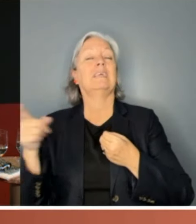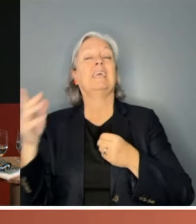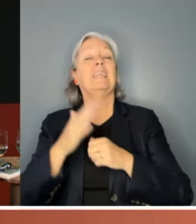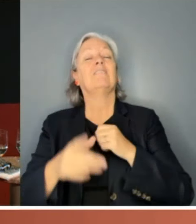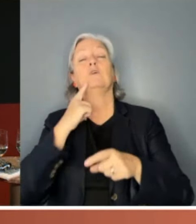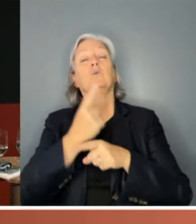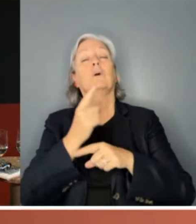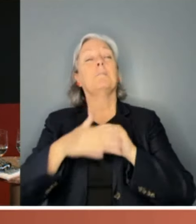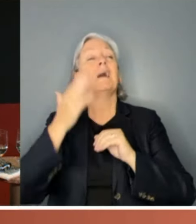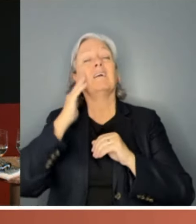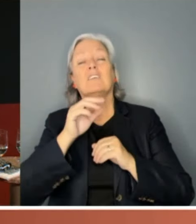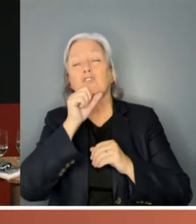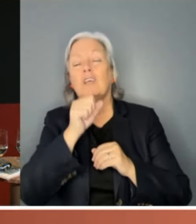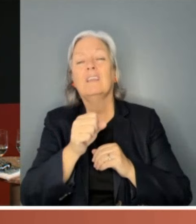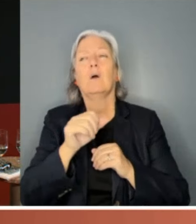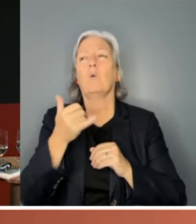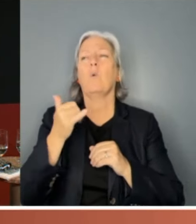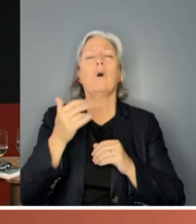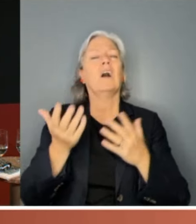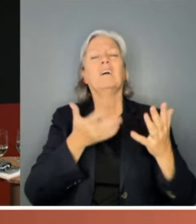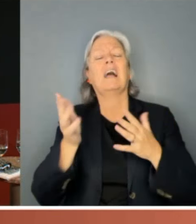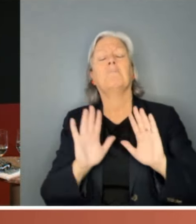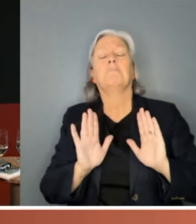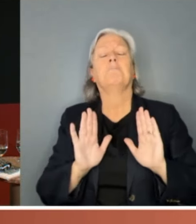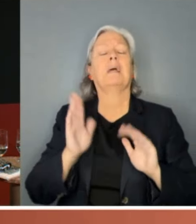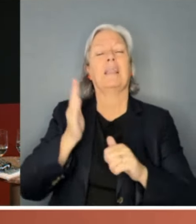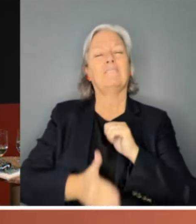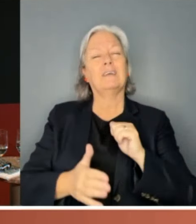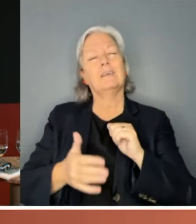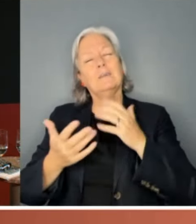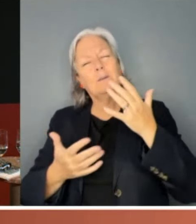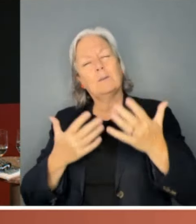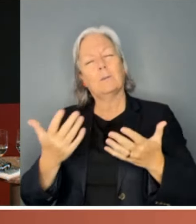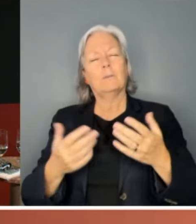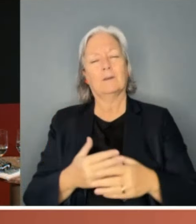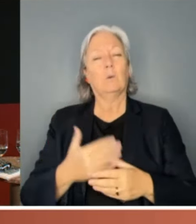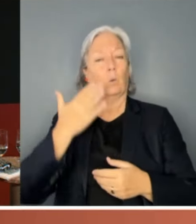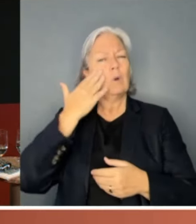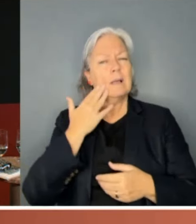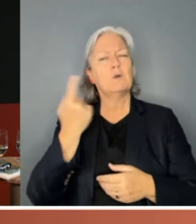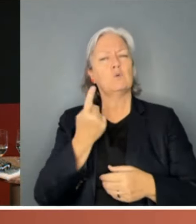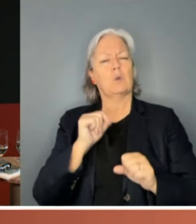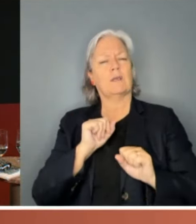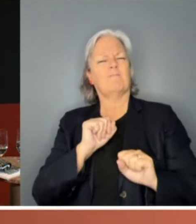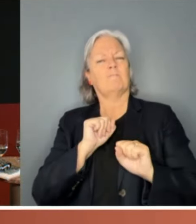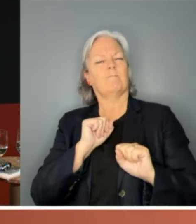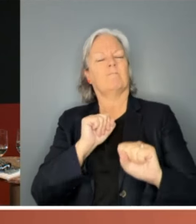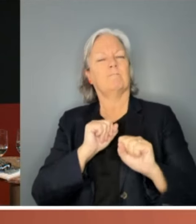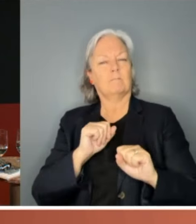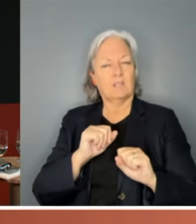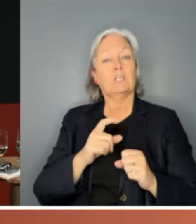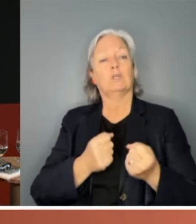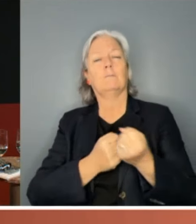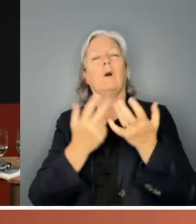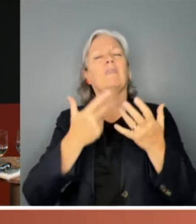or even a grievance narrative. He didn't dare. So I think, you know, women pushing back and supporting other women to do that does make a